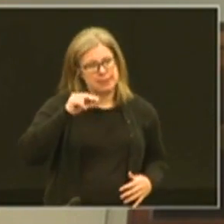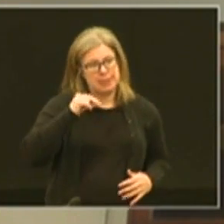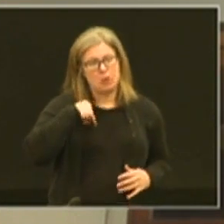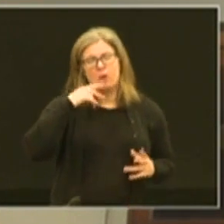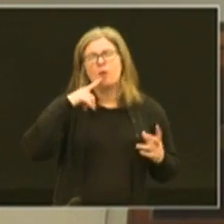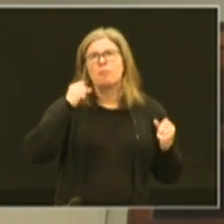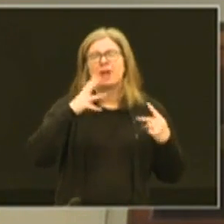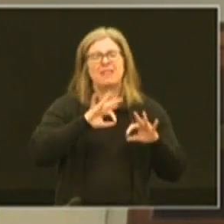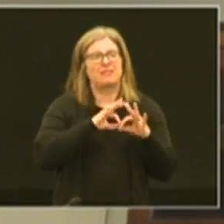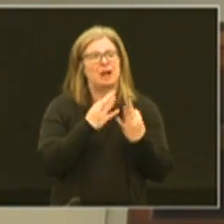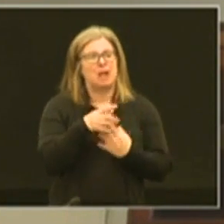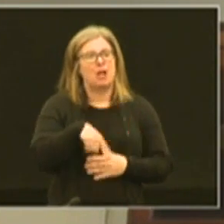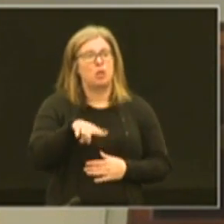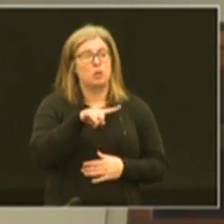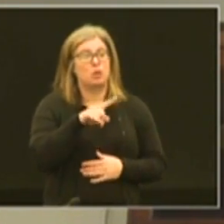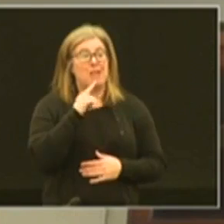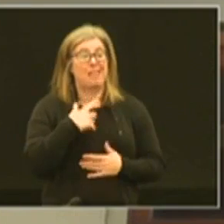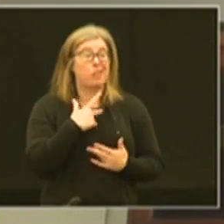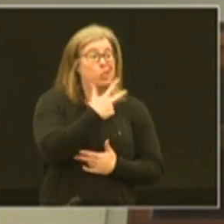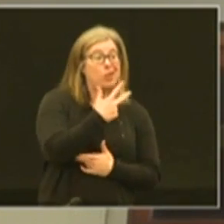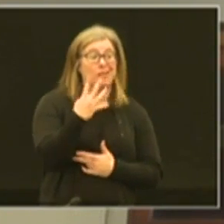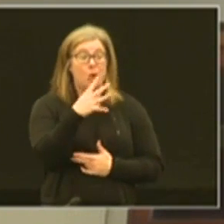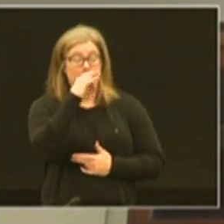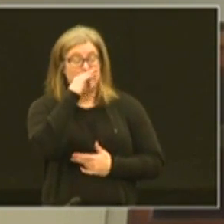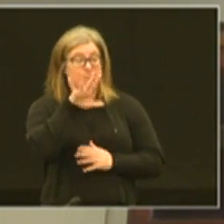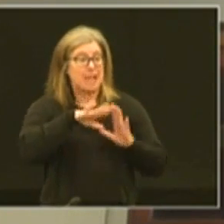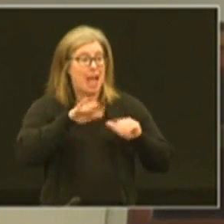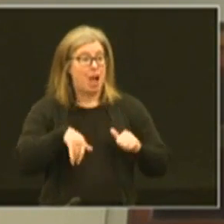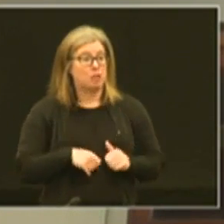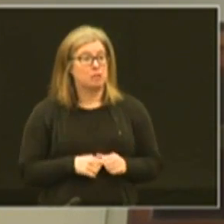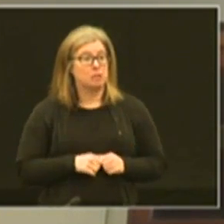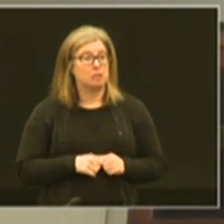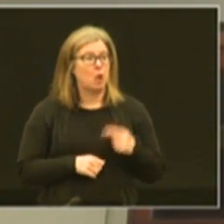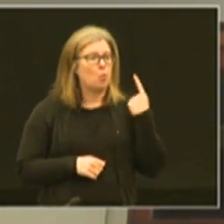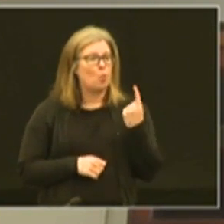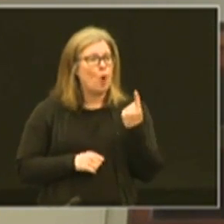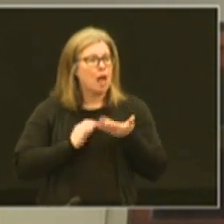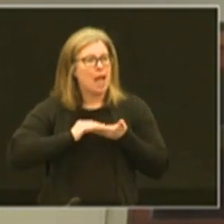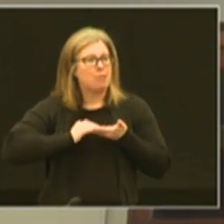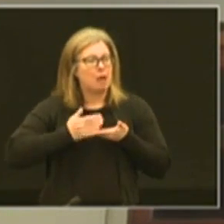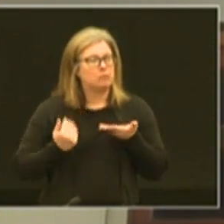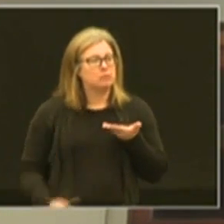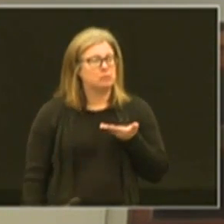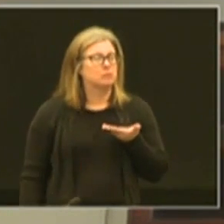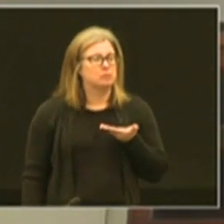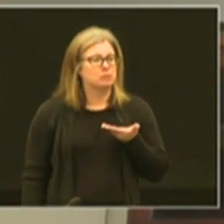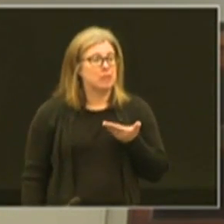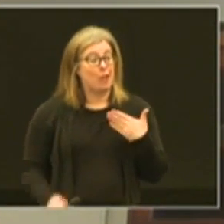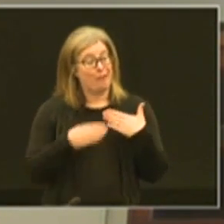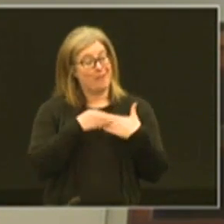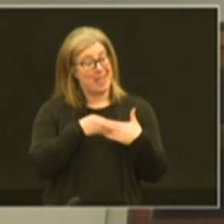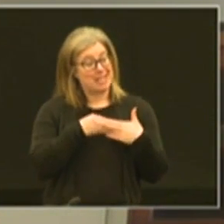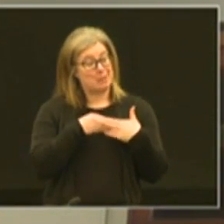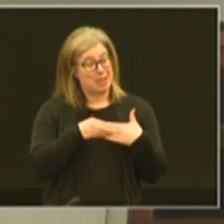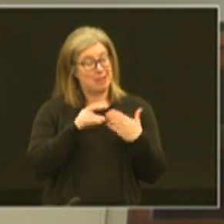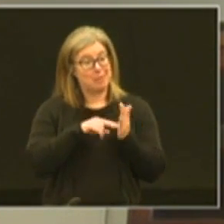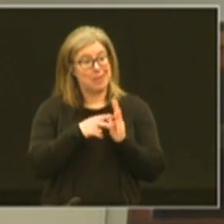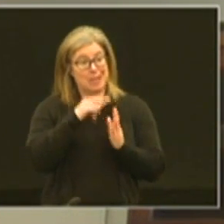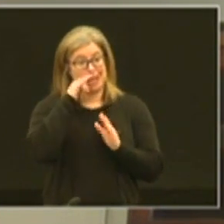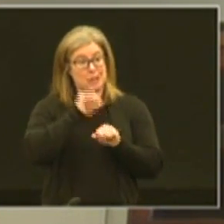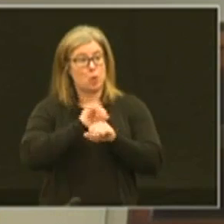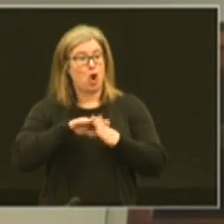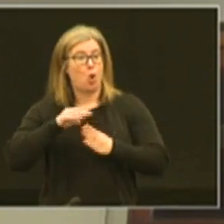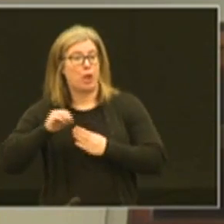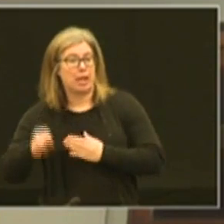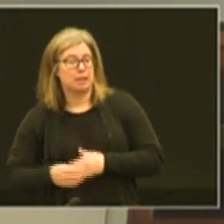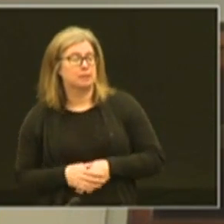there's so many families out there who may have three or four kids in the household and only one device so flexibility might mean kids work on